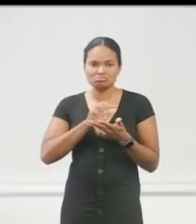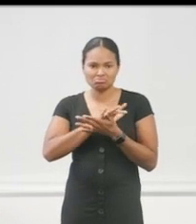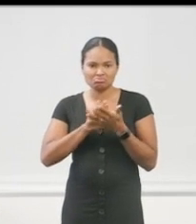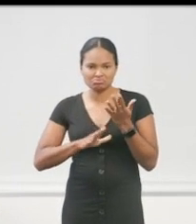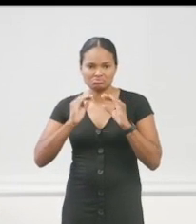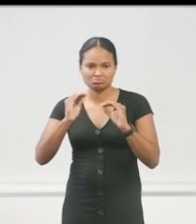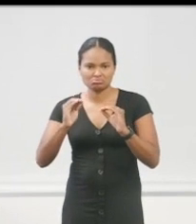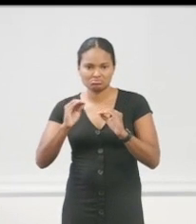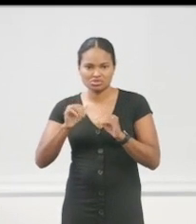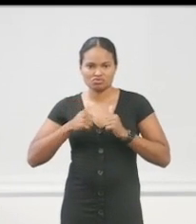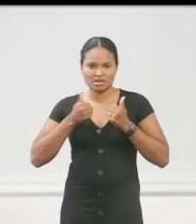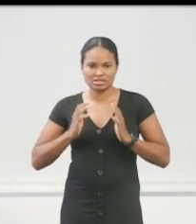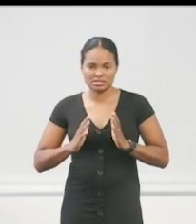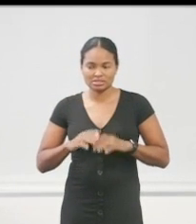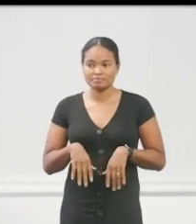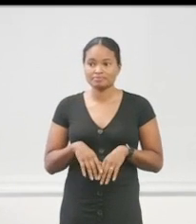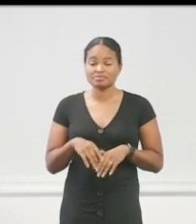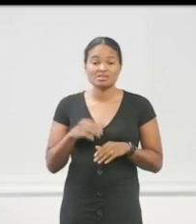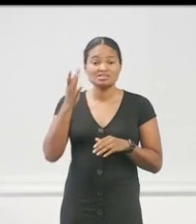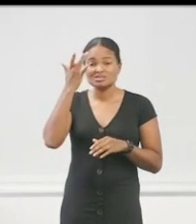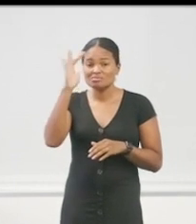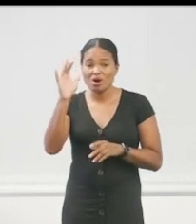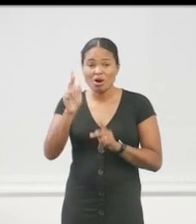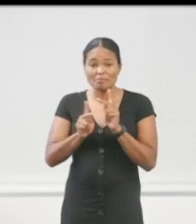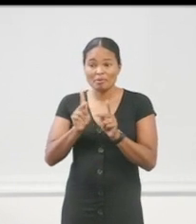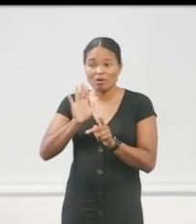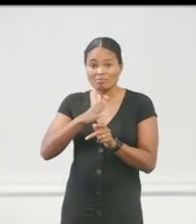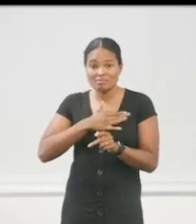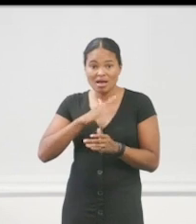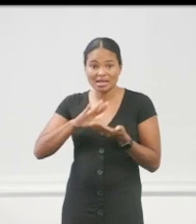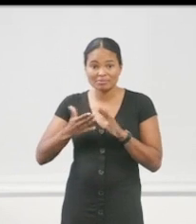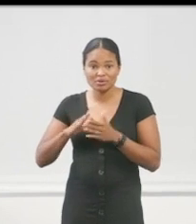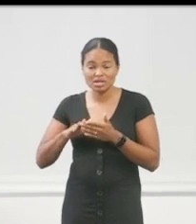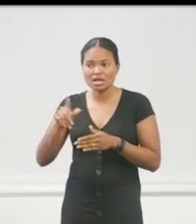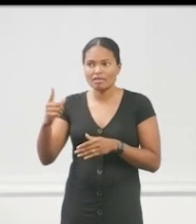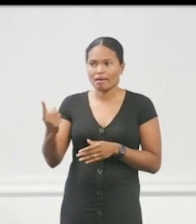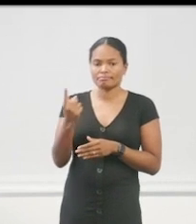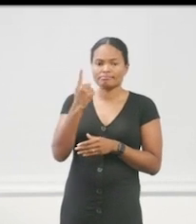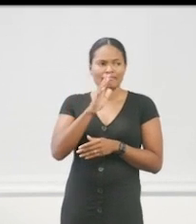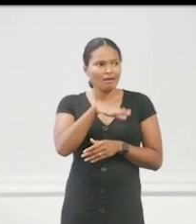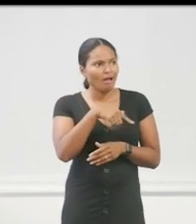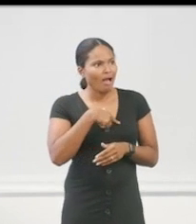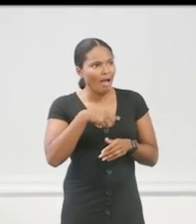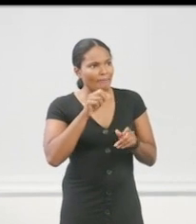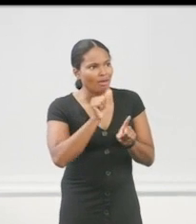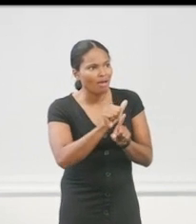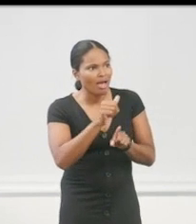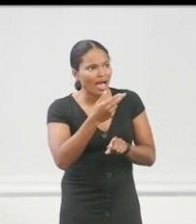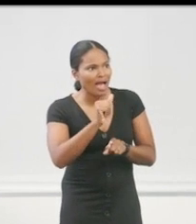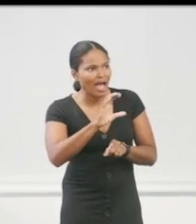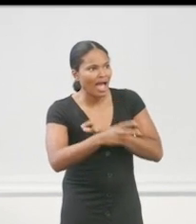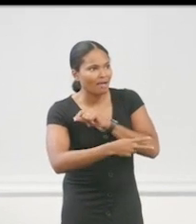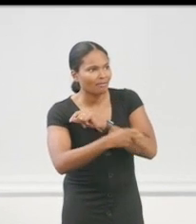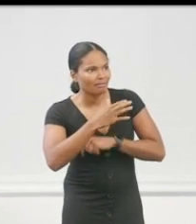have come up to me and said, they've been hacked, they've been, they've, one person did 10,000, another person did